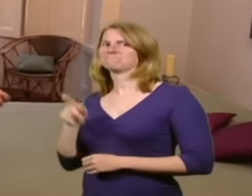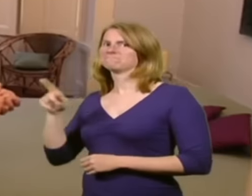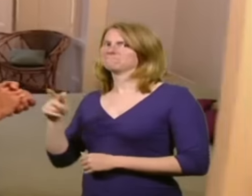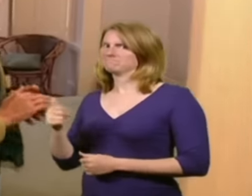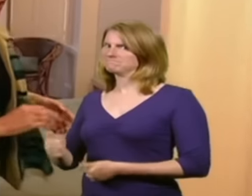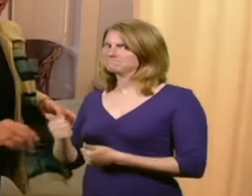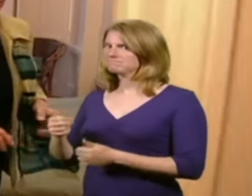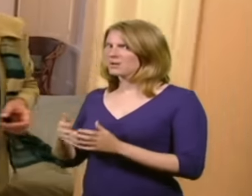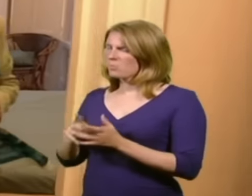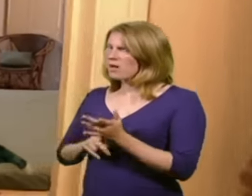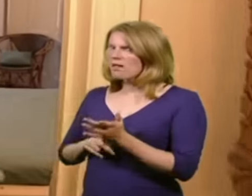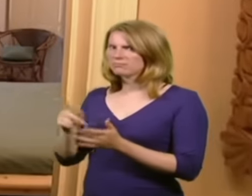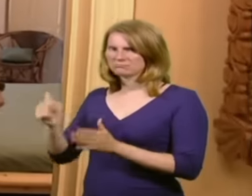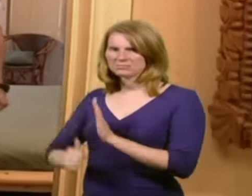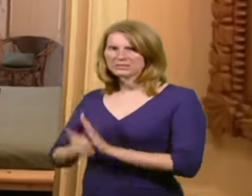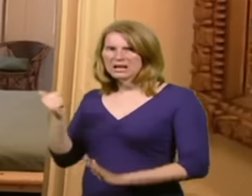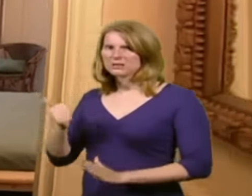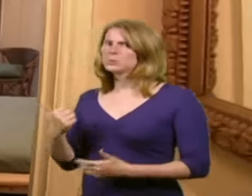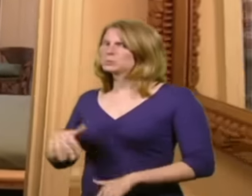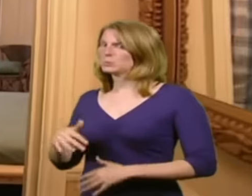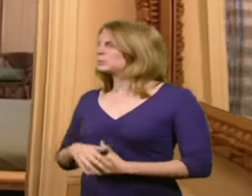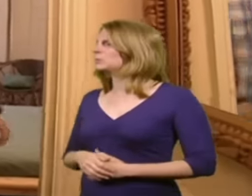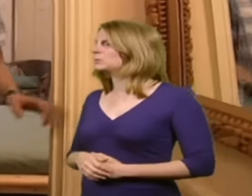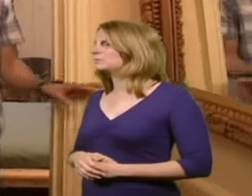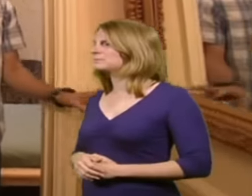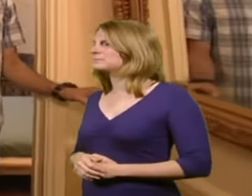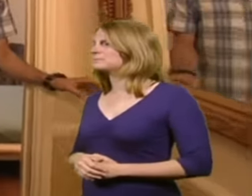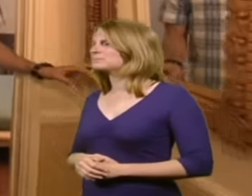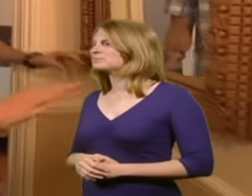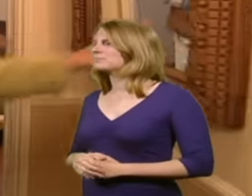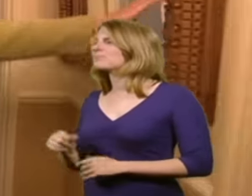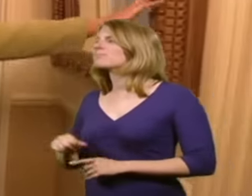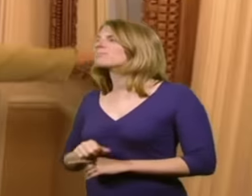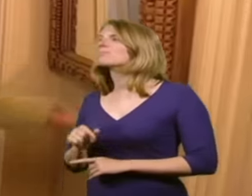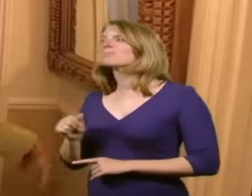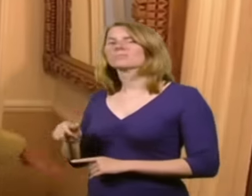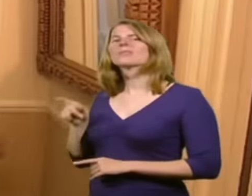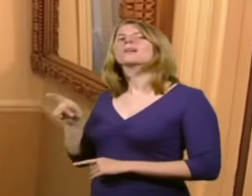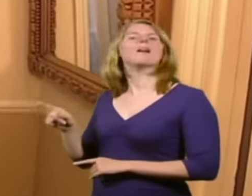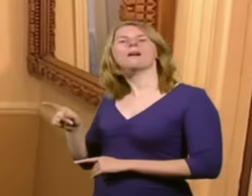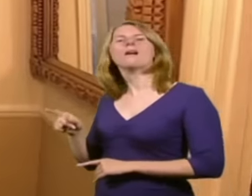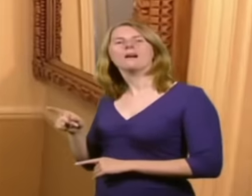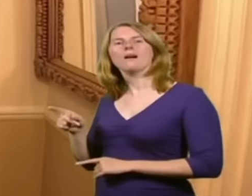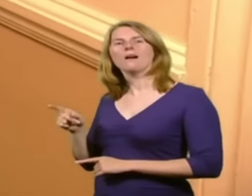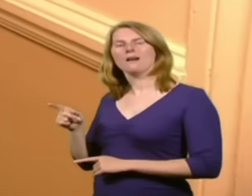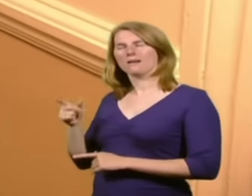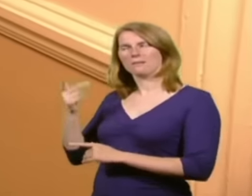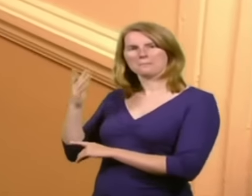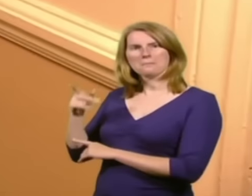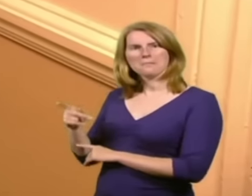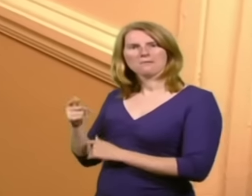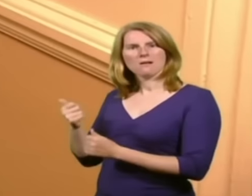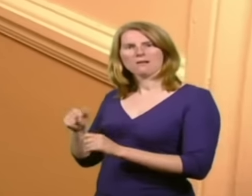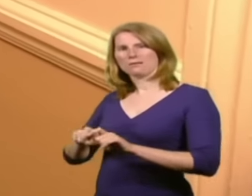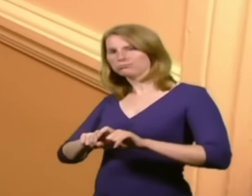our Will, isn't he? Multi-talented. Multi-talented. Yes. This is nice. That was here also. was lying on the floor. How do you like these